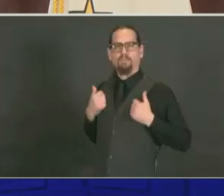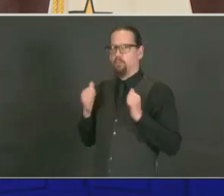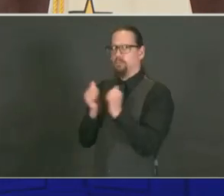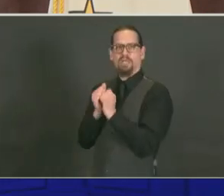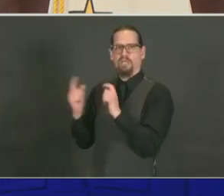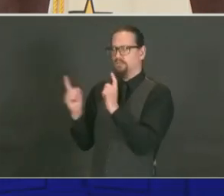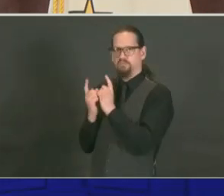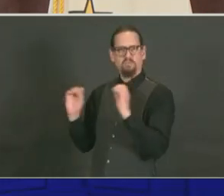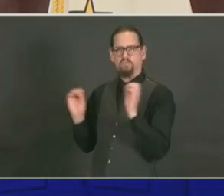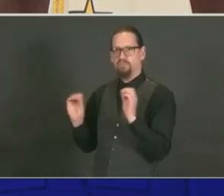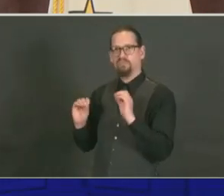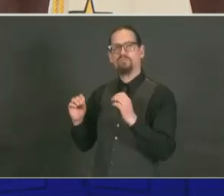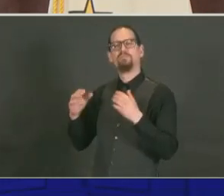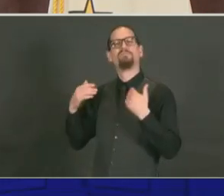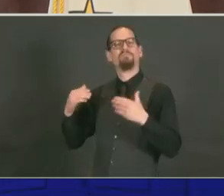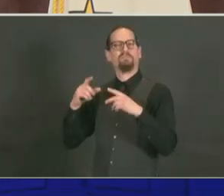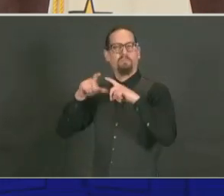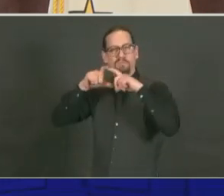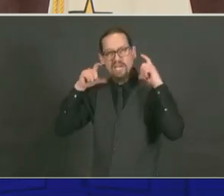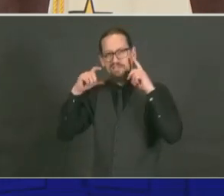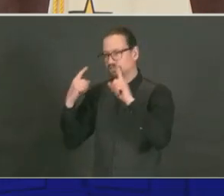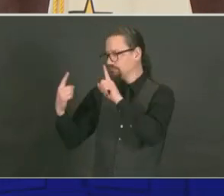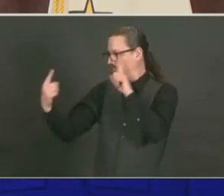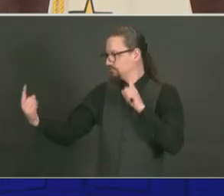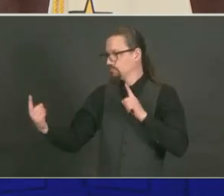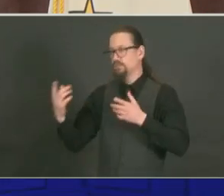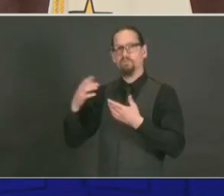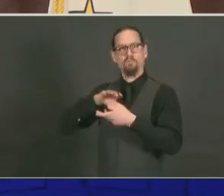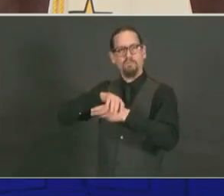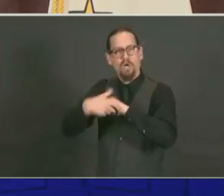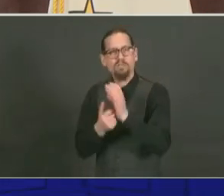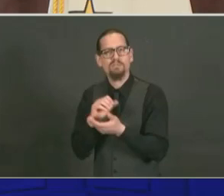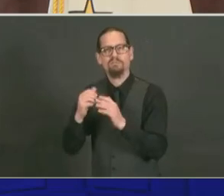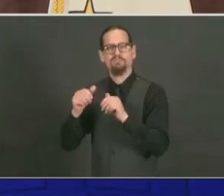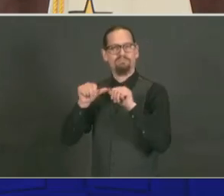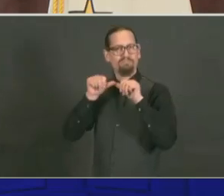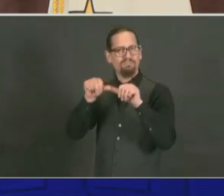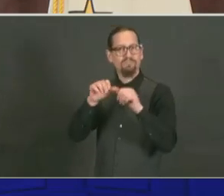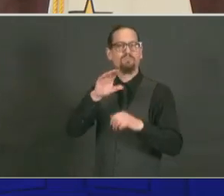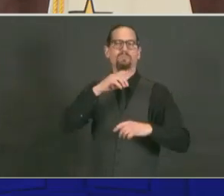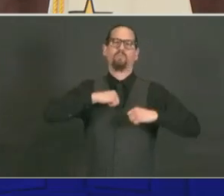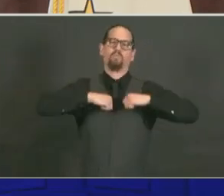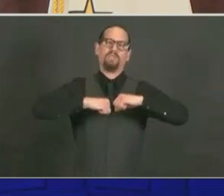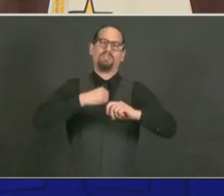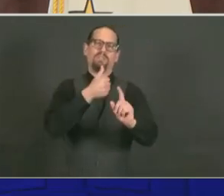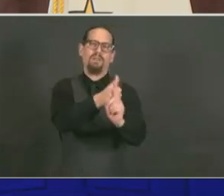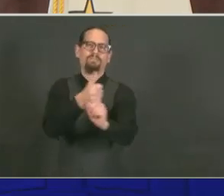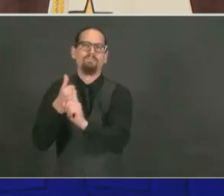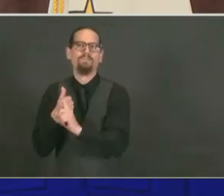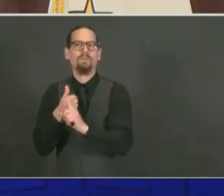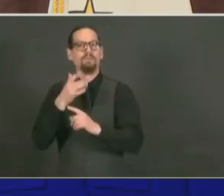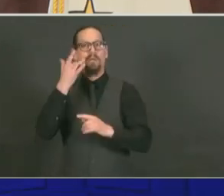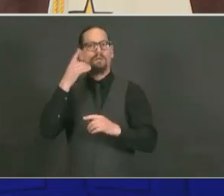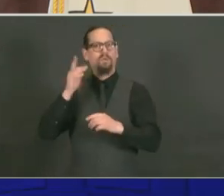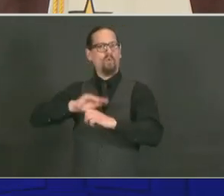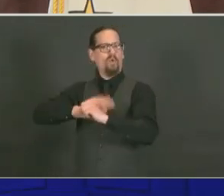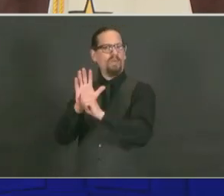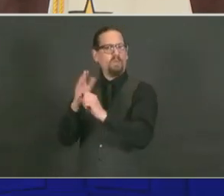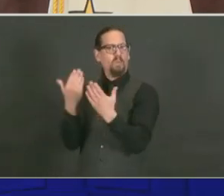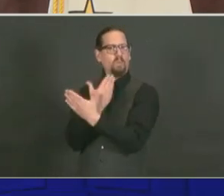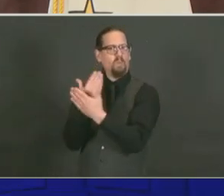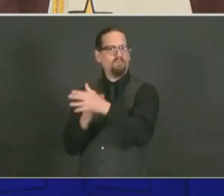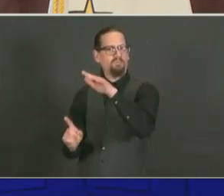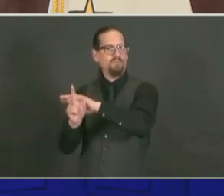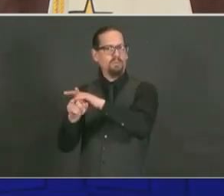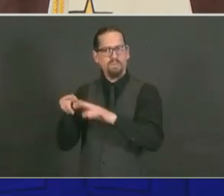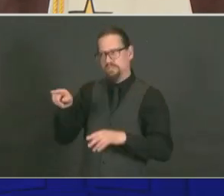those measures work effectively for the new strain which is considered to be even more transmissible.